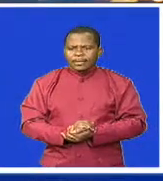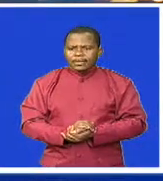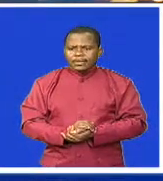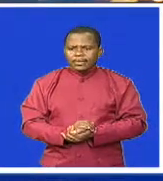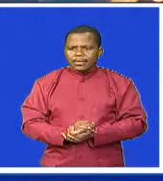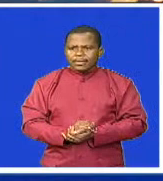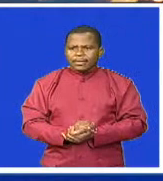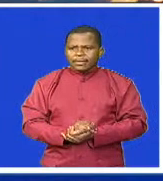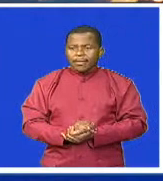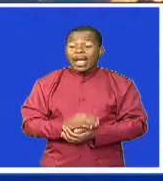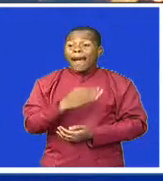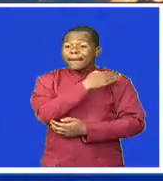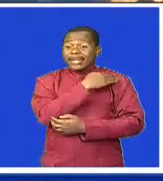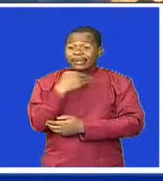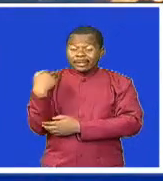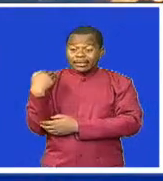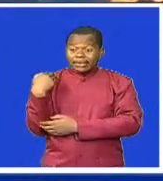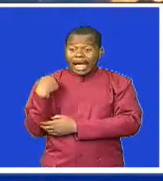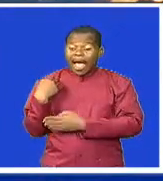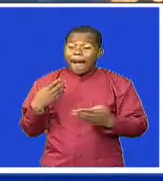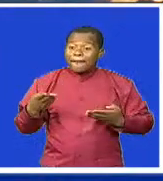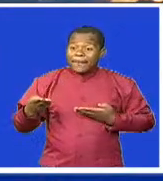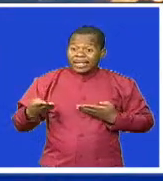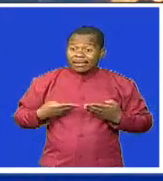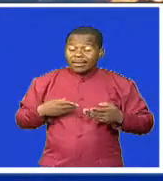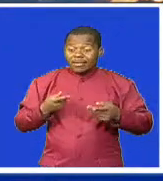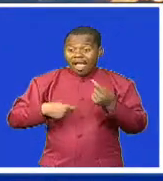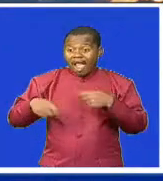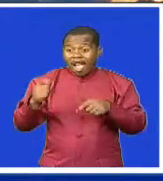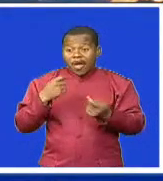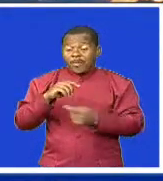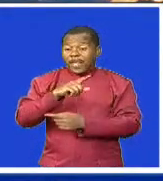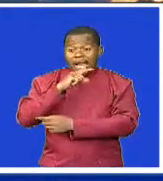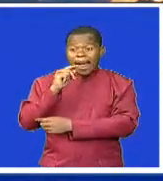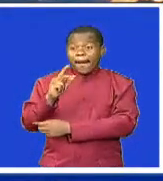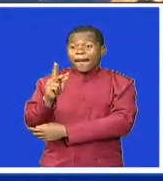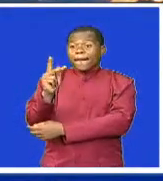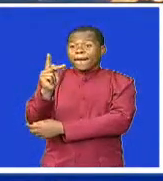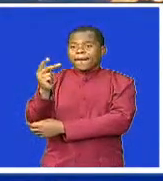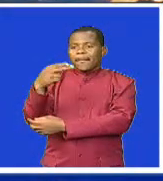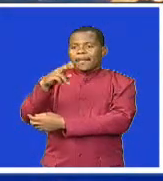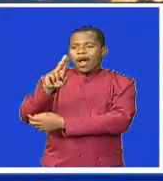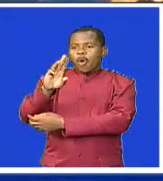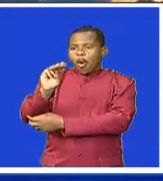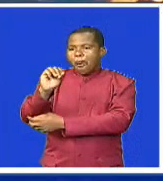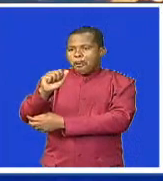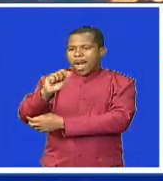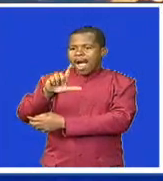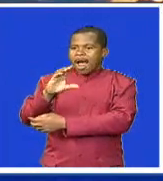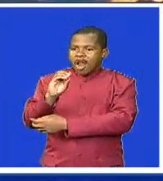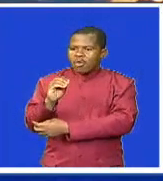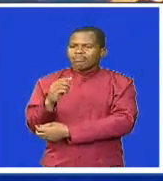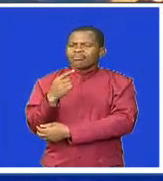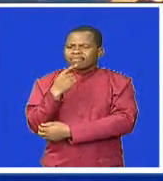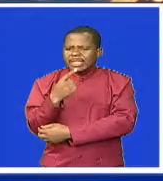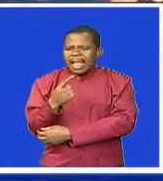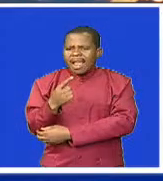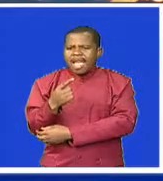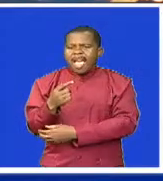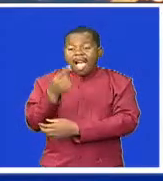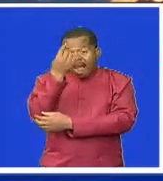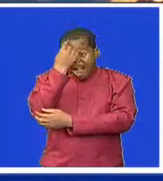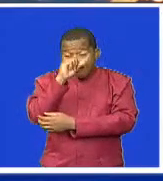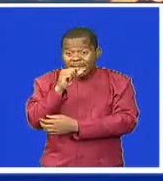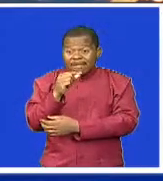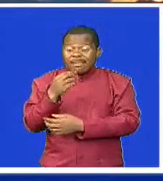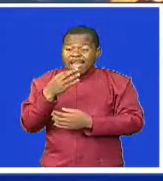Minister of Commerce, Industry and Trade Mangoba Kumalo says government is looking into entrepreneurship being included